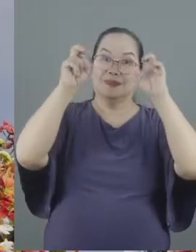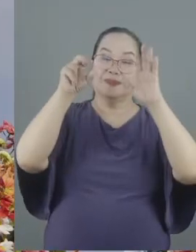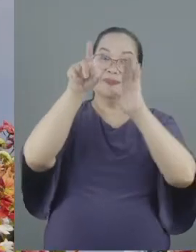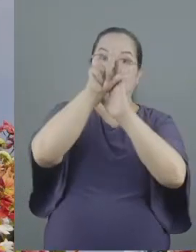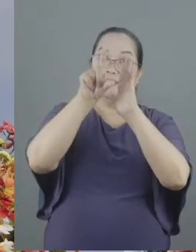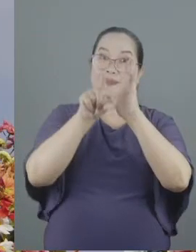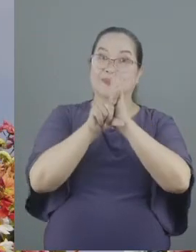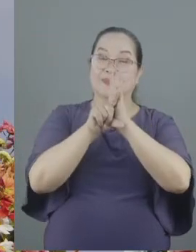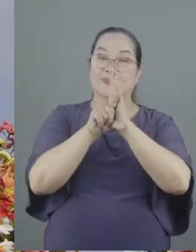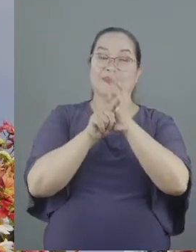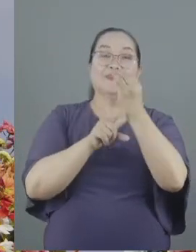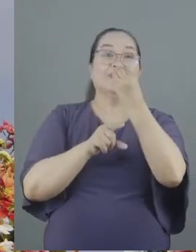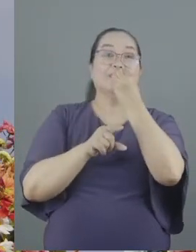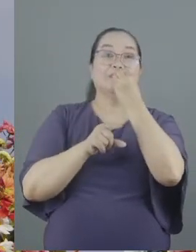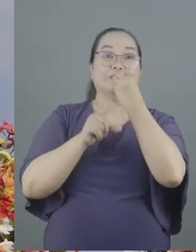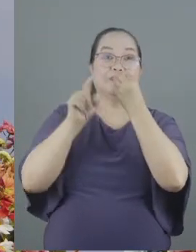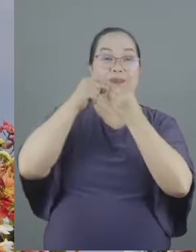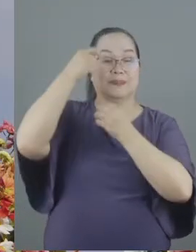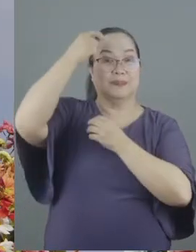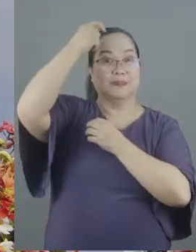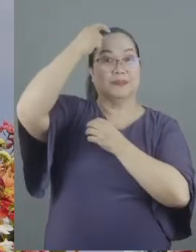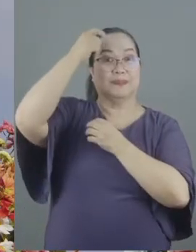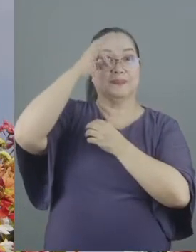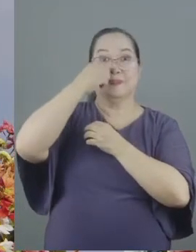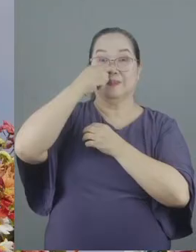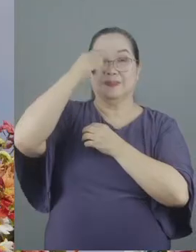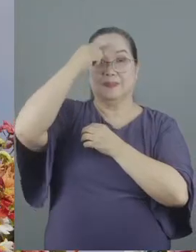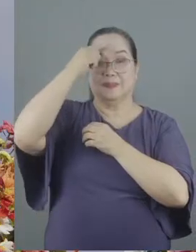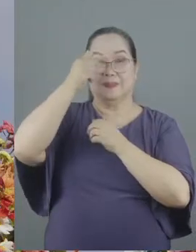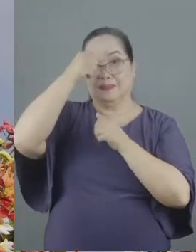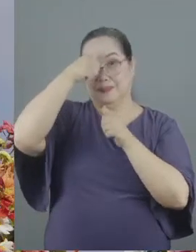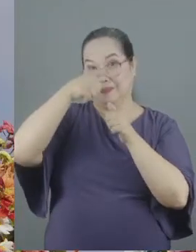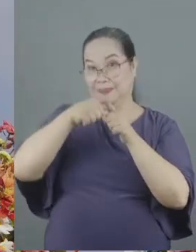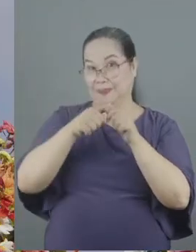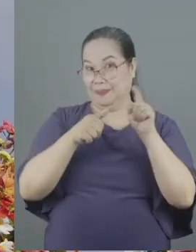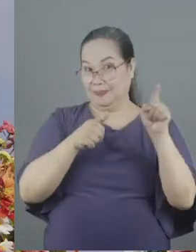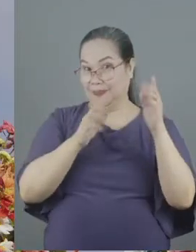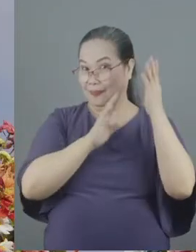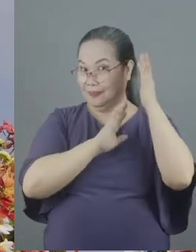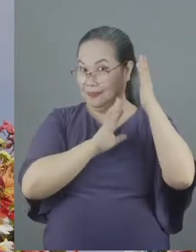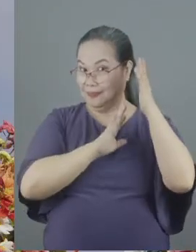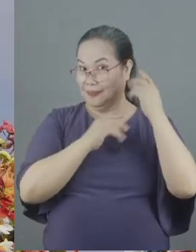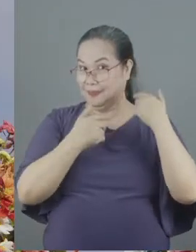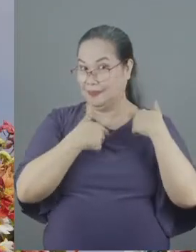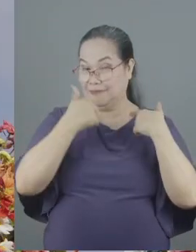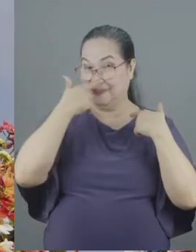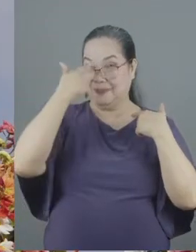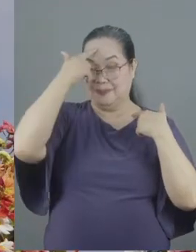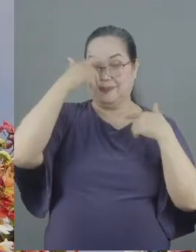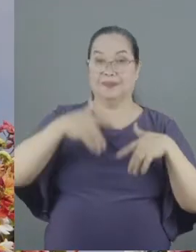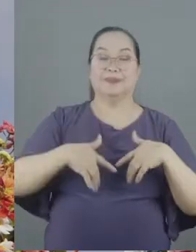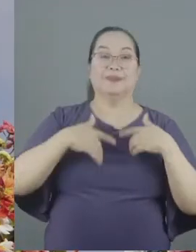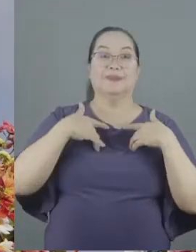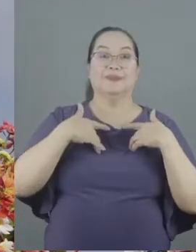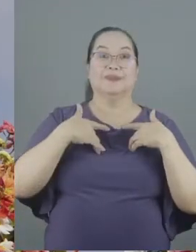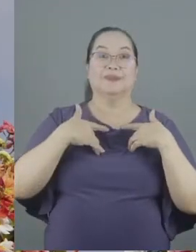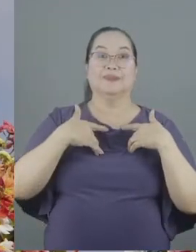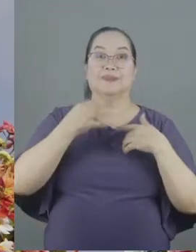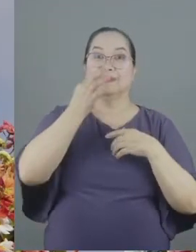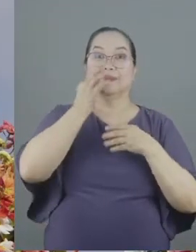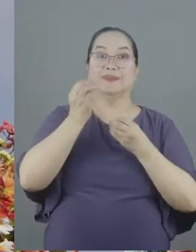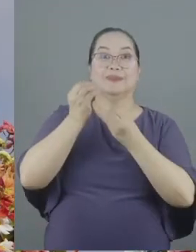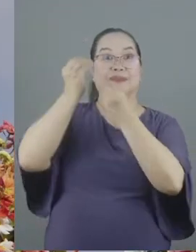hanging over their heads if they are Gentiles they remember that in the past in their Gentile life some foods are offered to idols